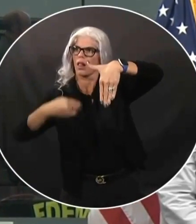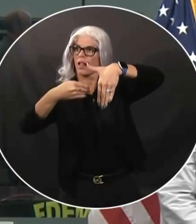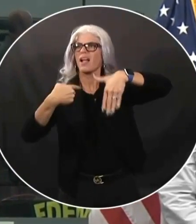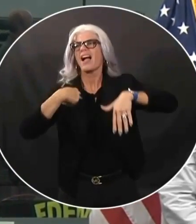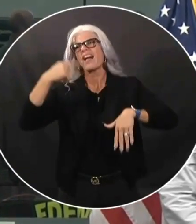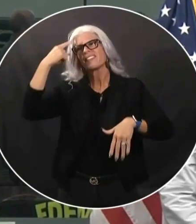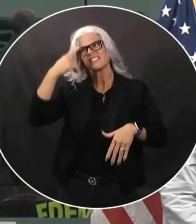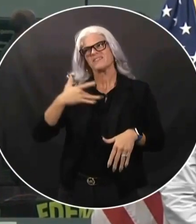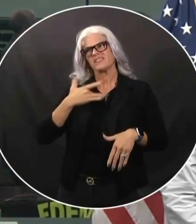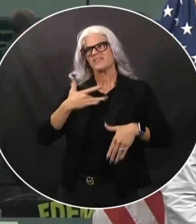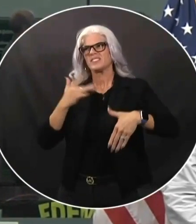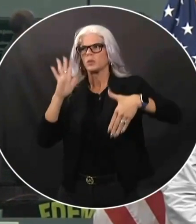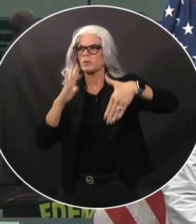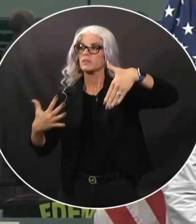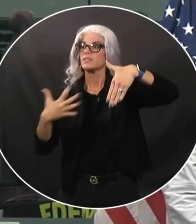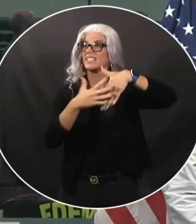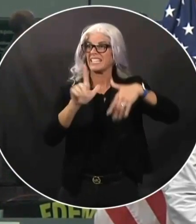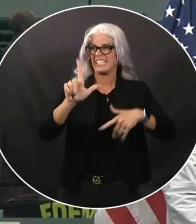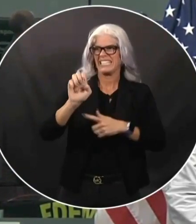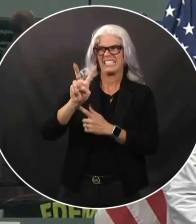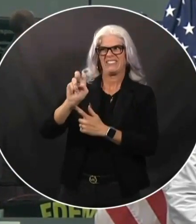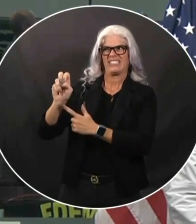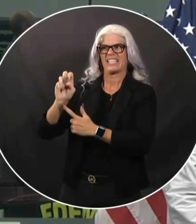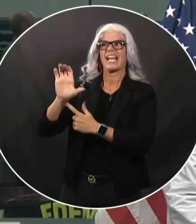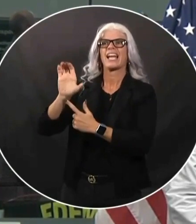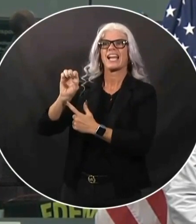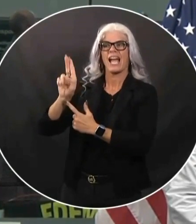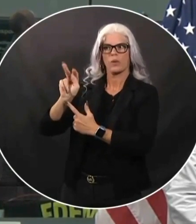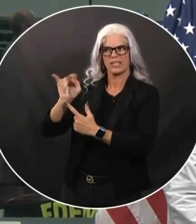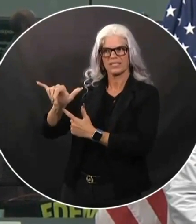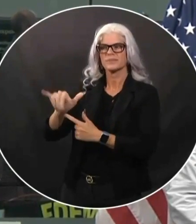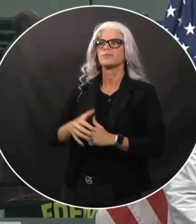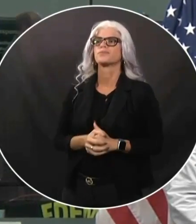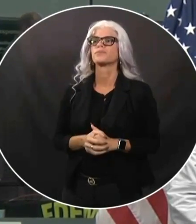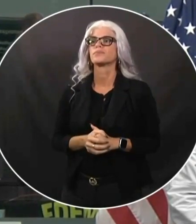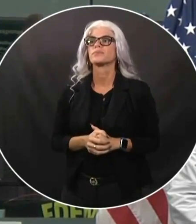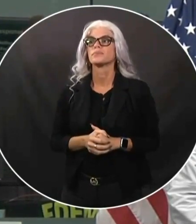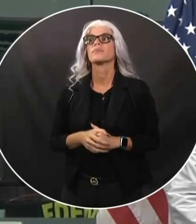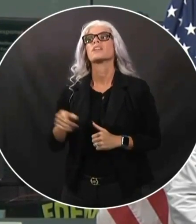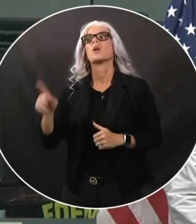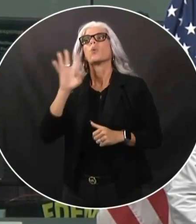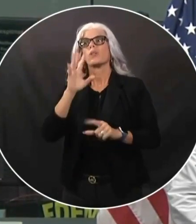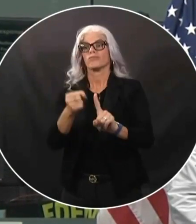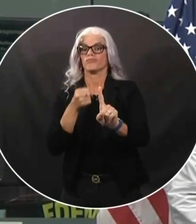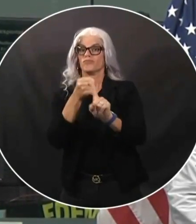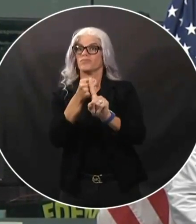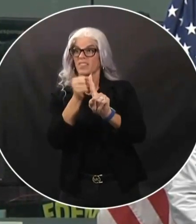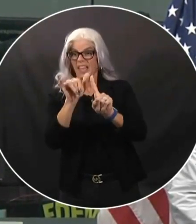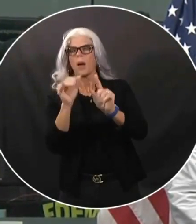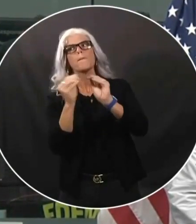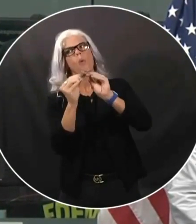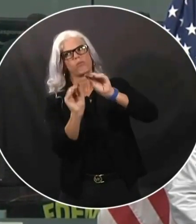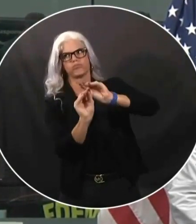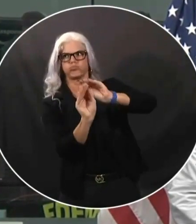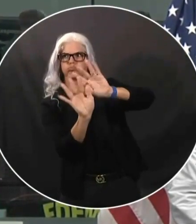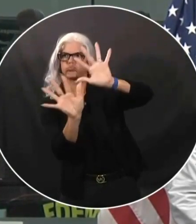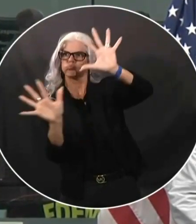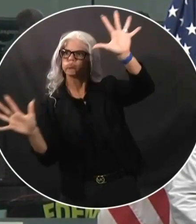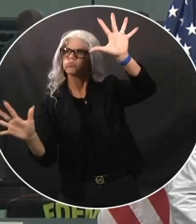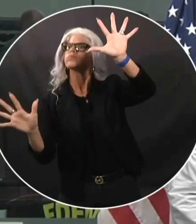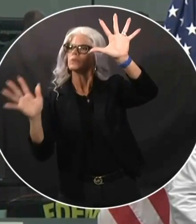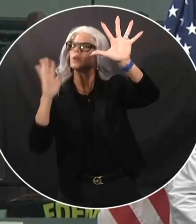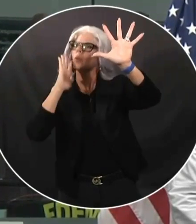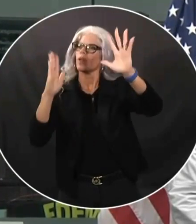The impacts are going to be much, much broader than that. Of course, that track is still uncertain. It could absolutely wobble